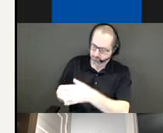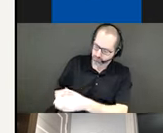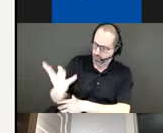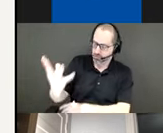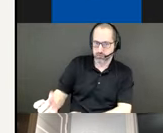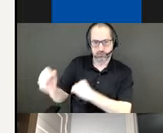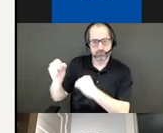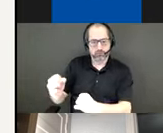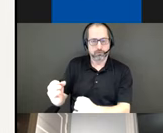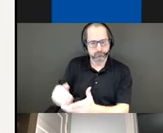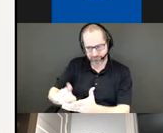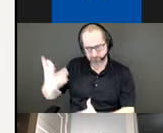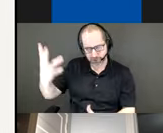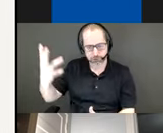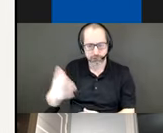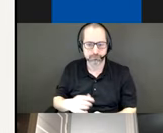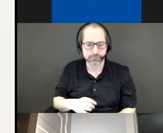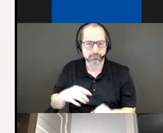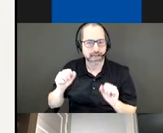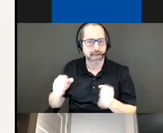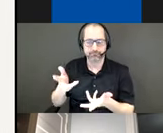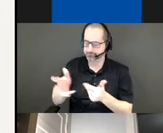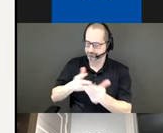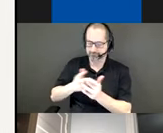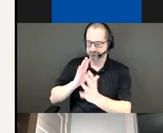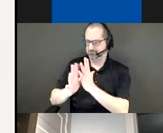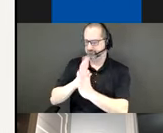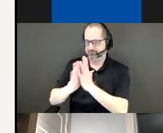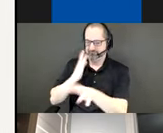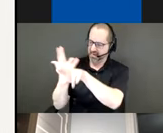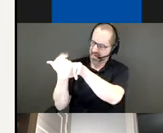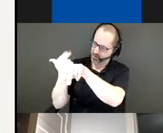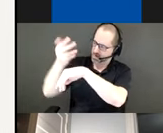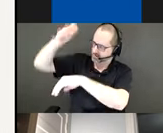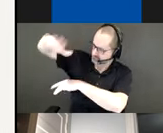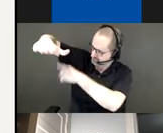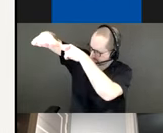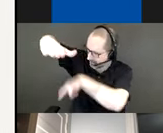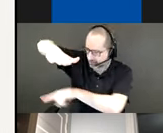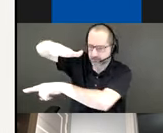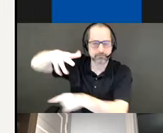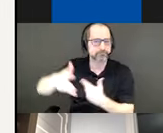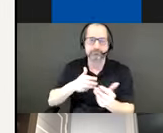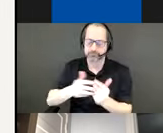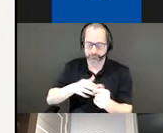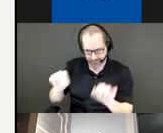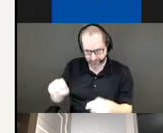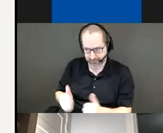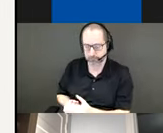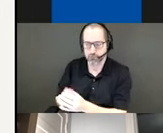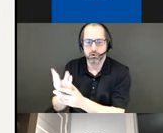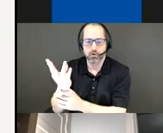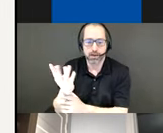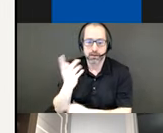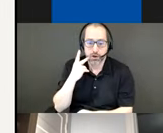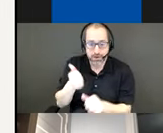this crossroad and under highway space each garden here as you see will take